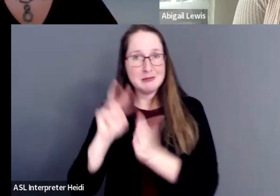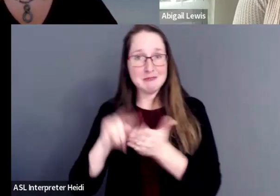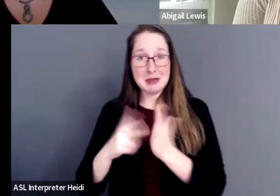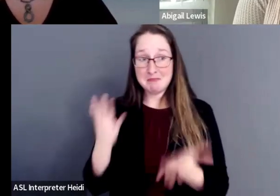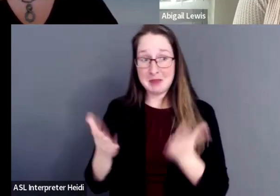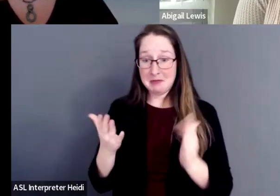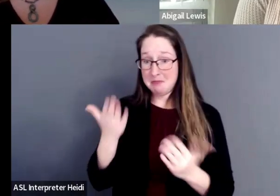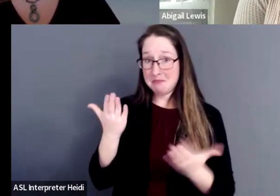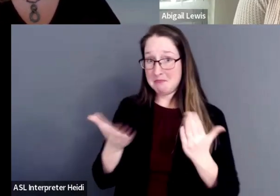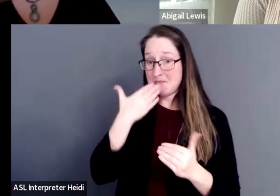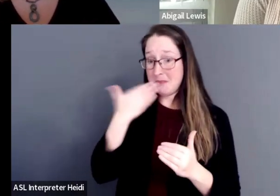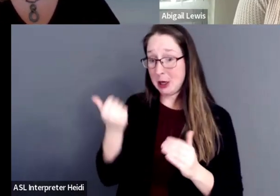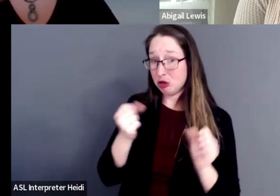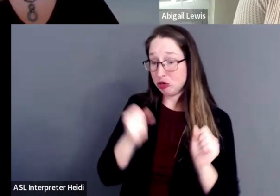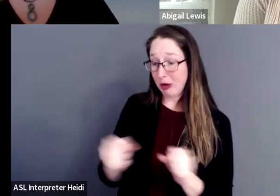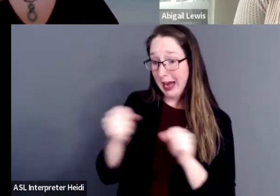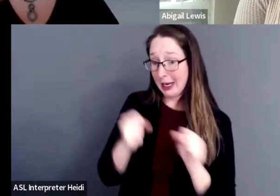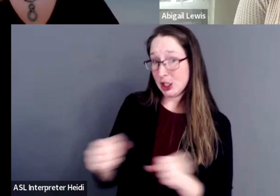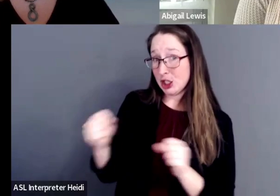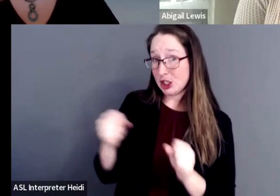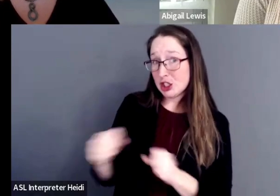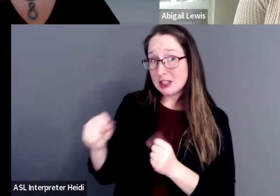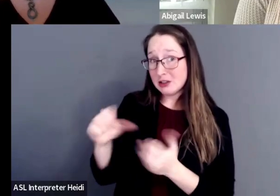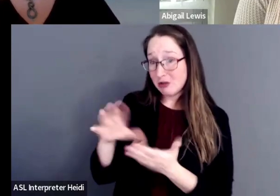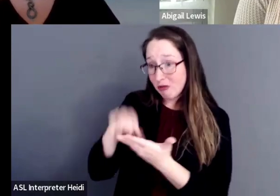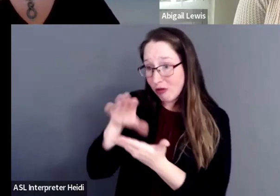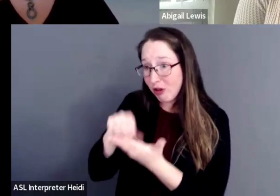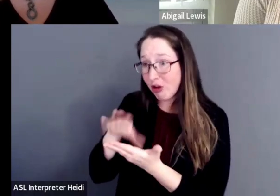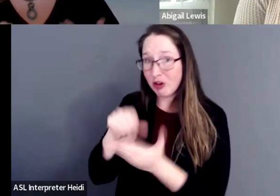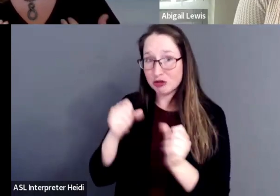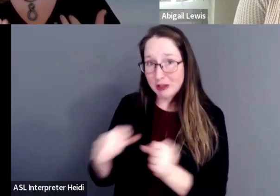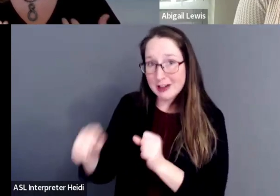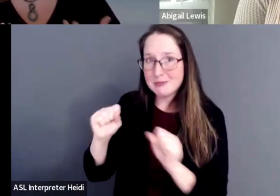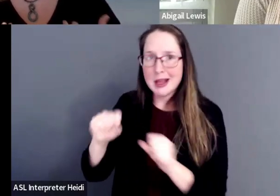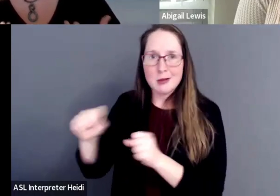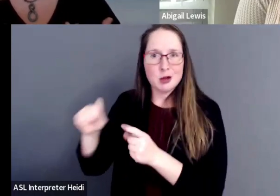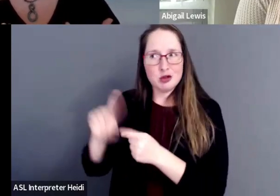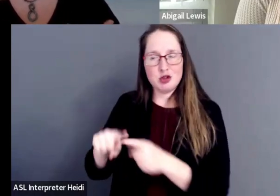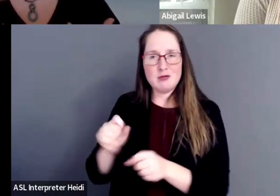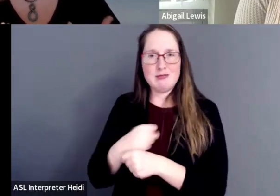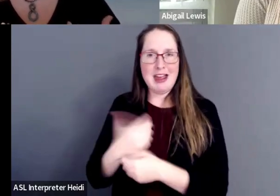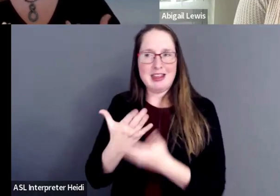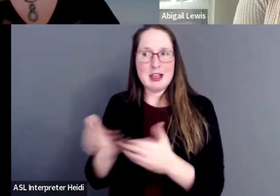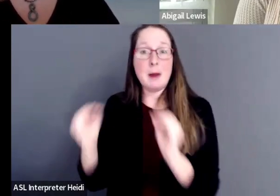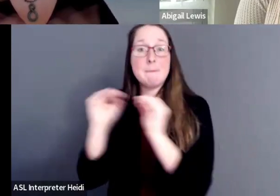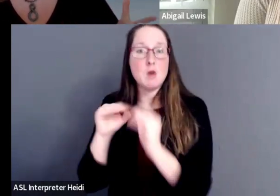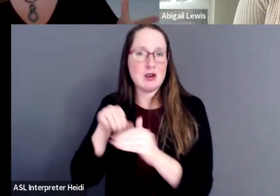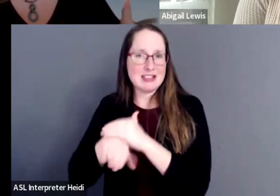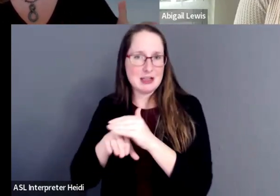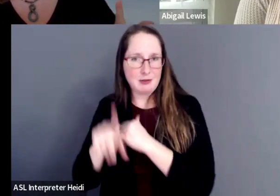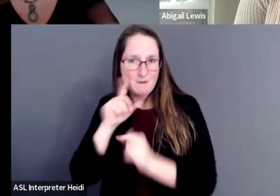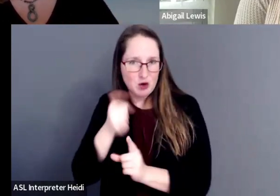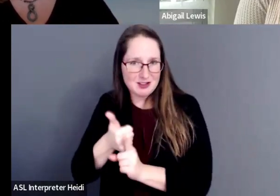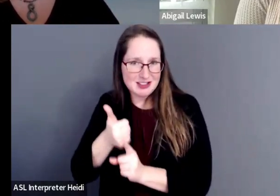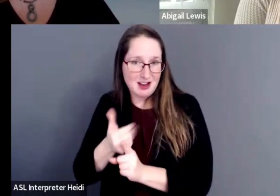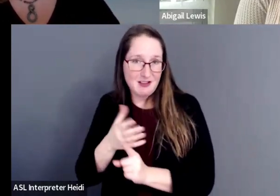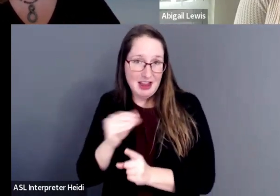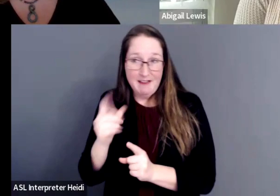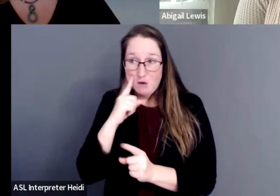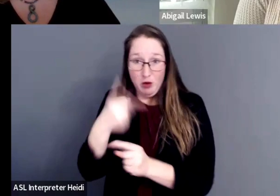strategies that you work with in order to make things more accessible to you in this world.